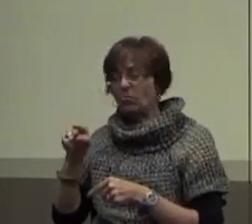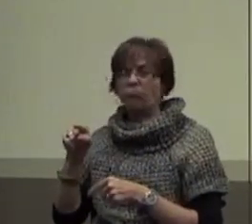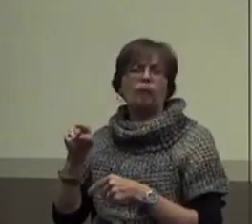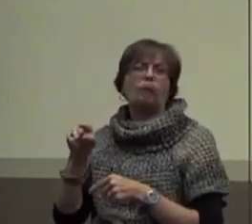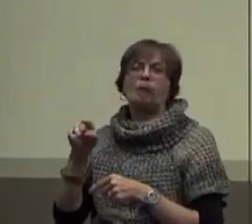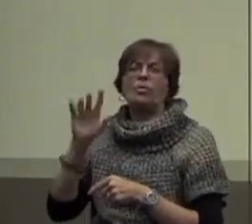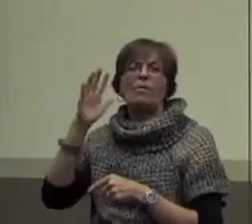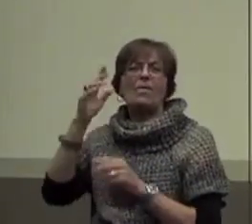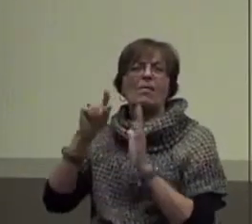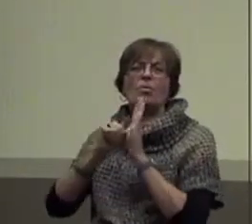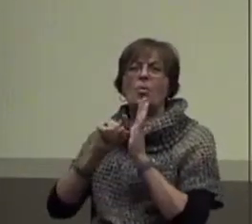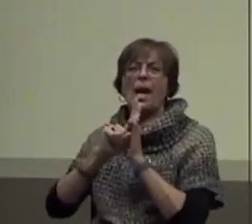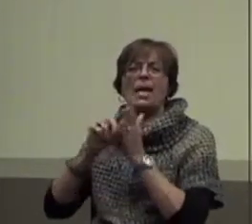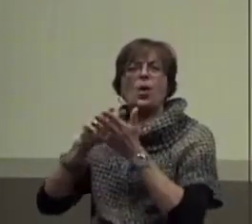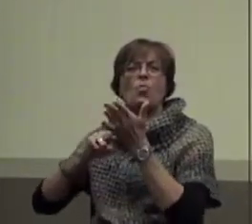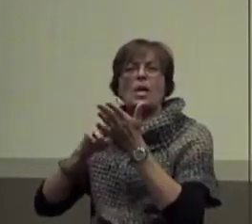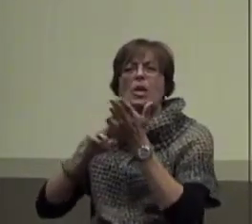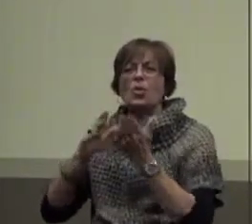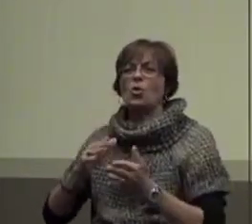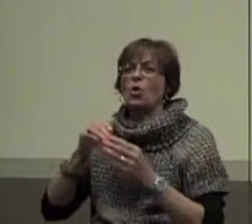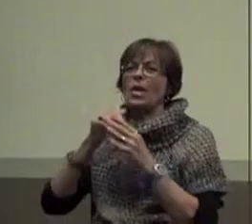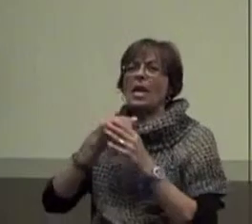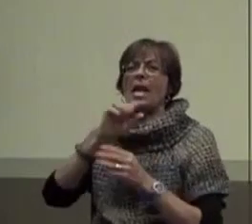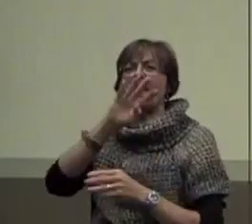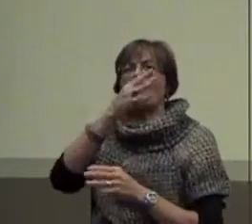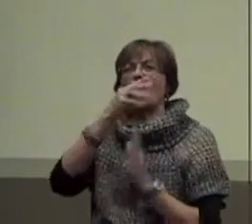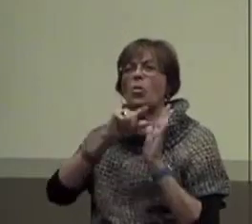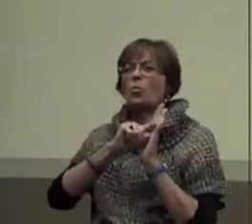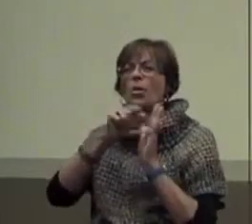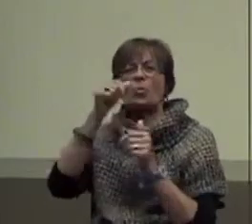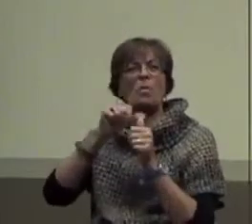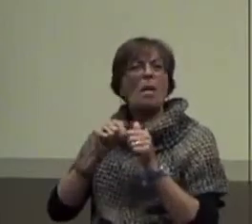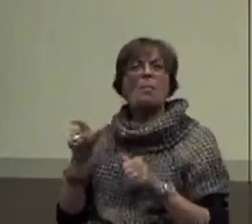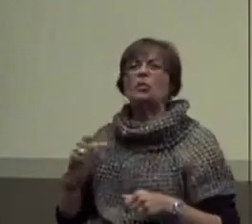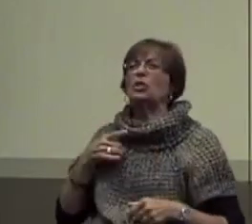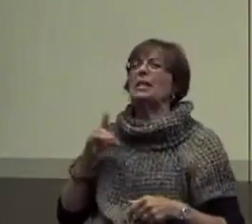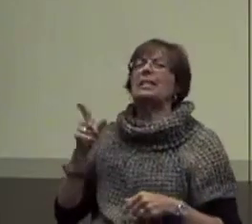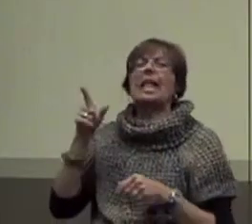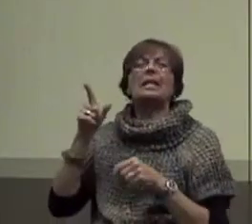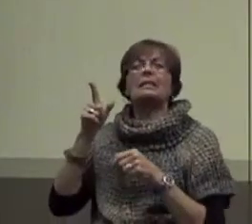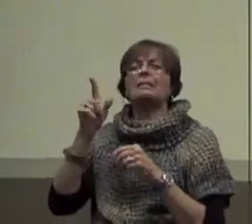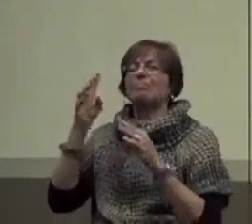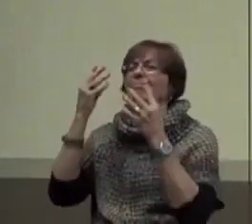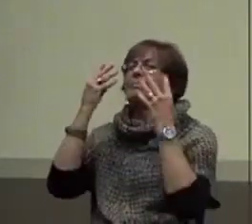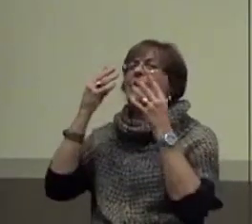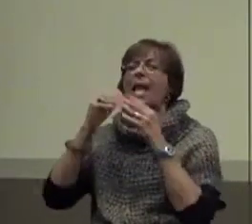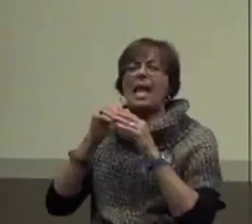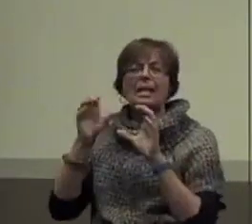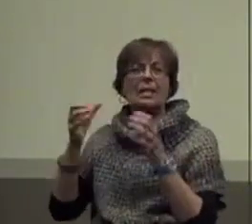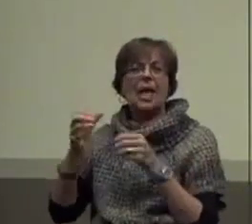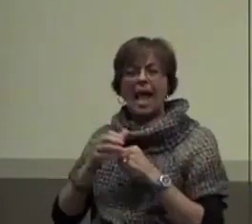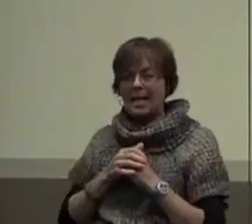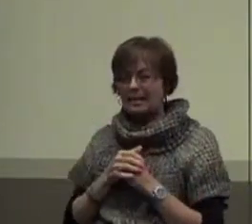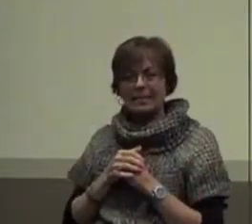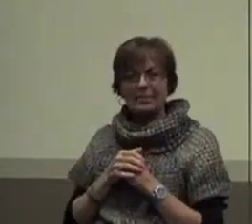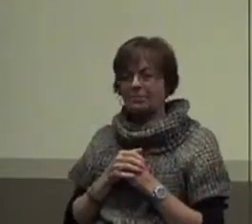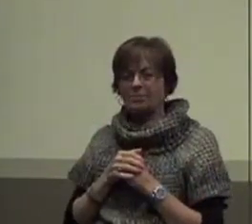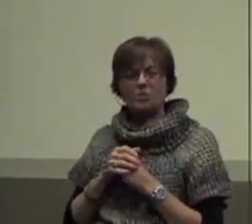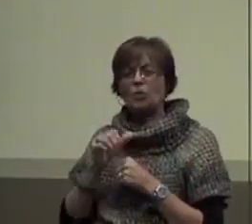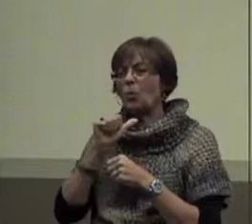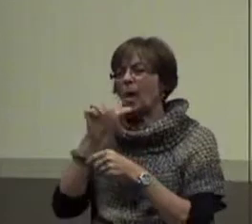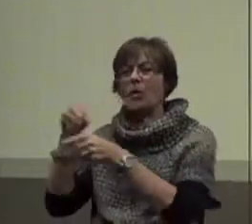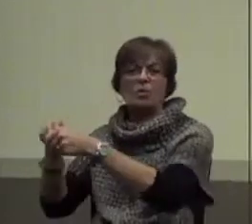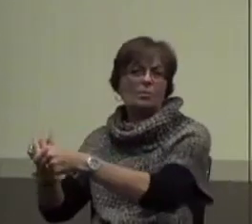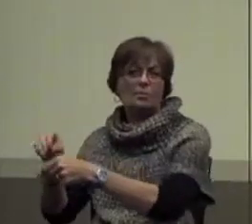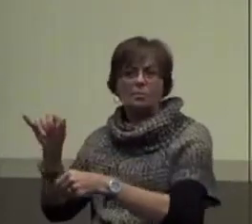No. She's a fifth grade reader and fourth grade. So remember, she doesn't like to be called out in class. So we're not going to even build that in.